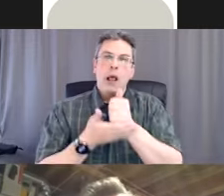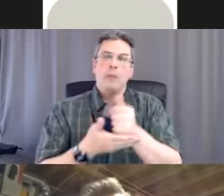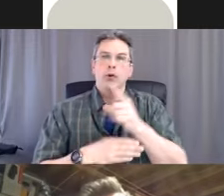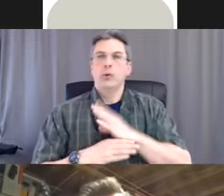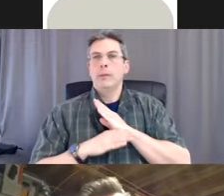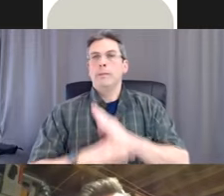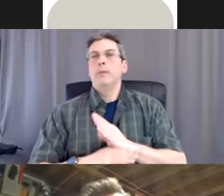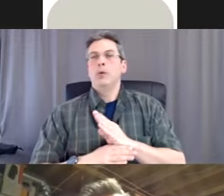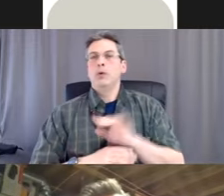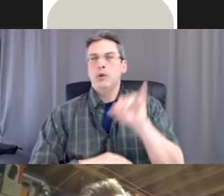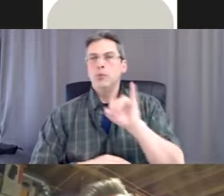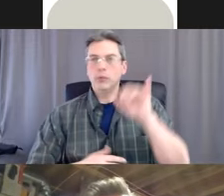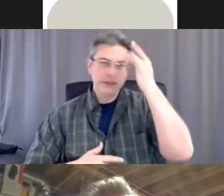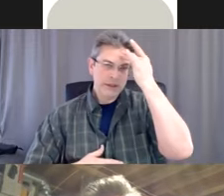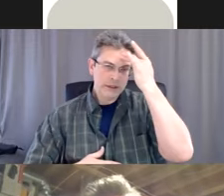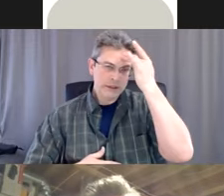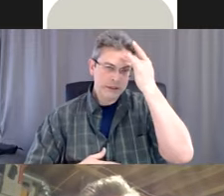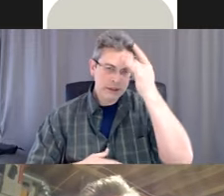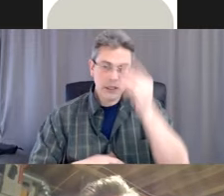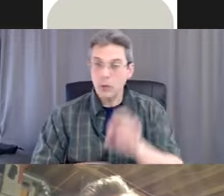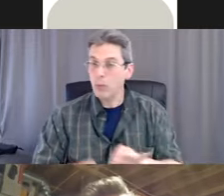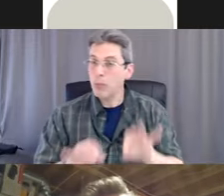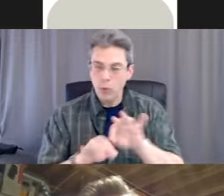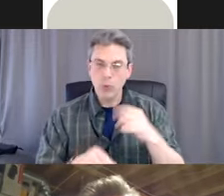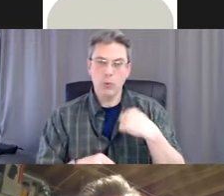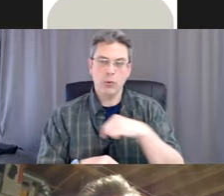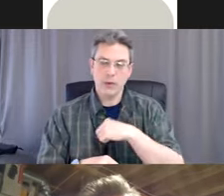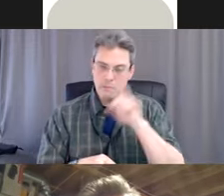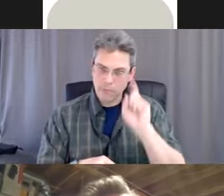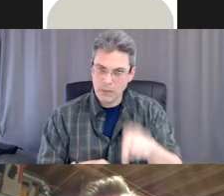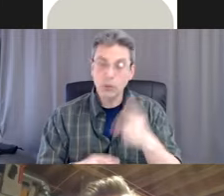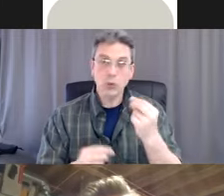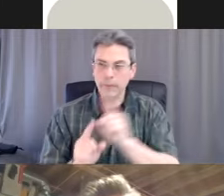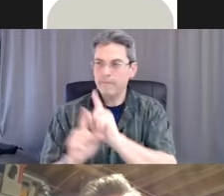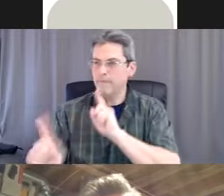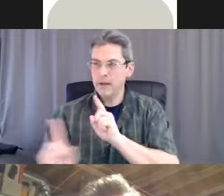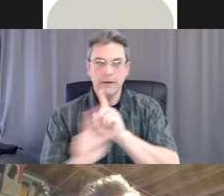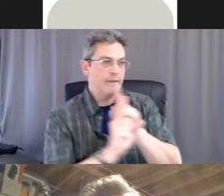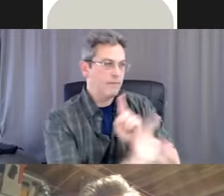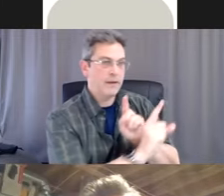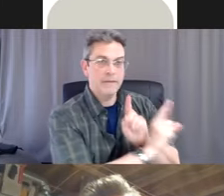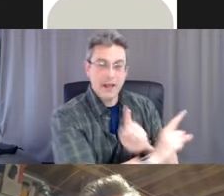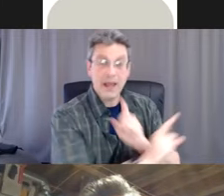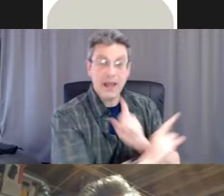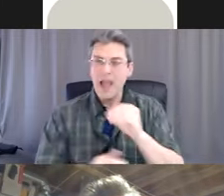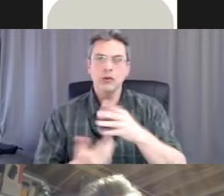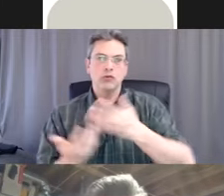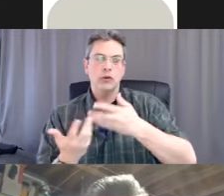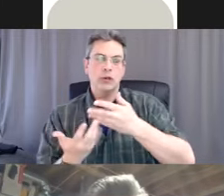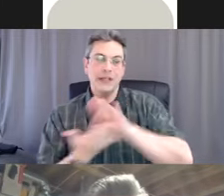because of COVID is that we're practicing our physical distancing and hygiene and who we socialize with.